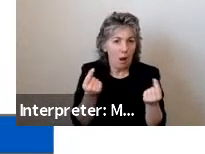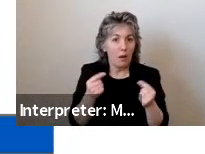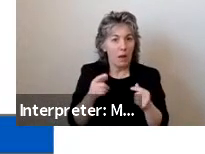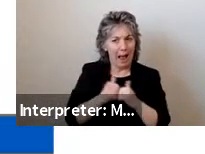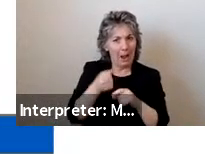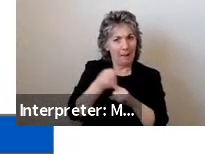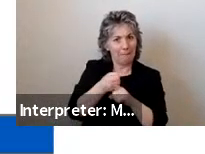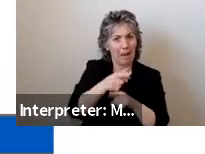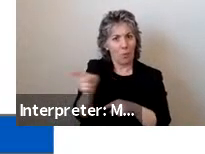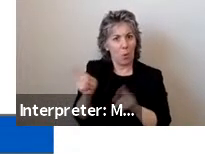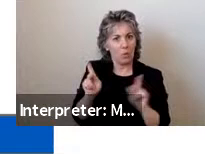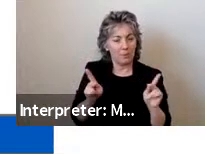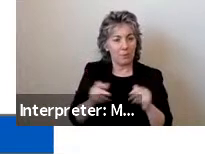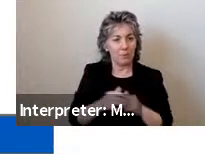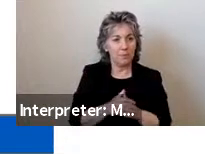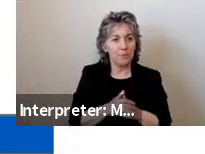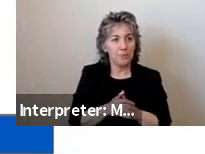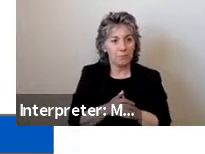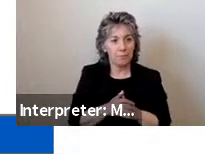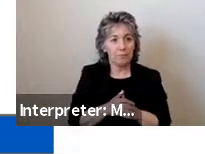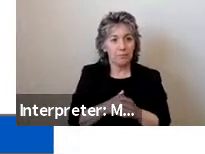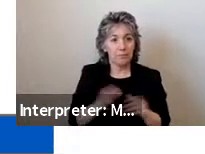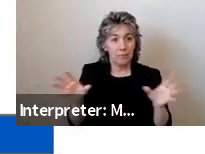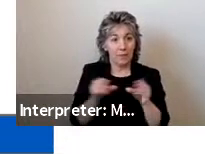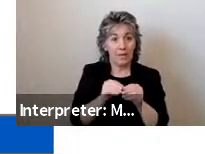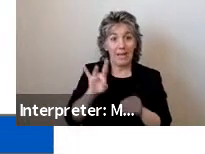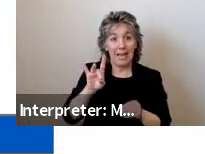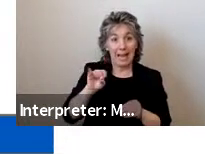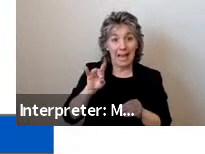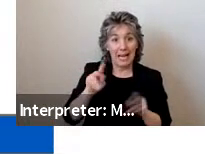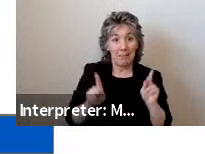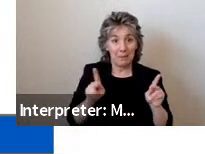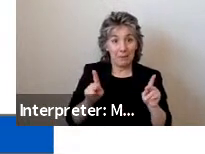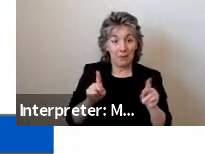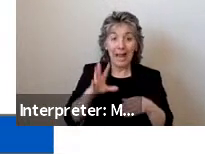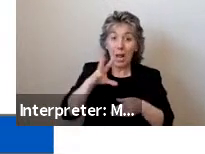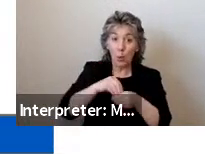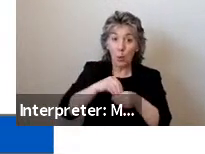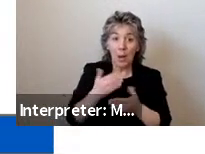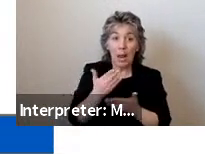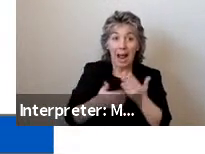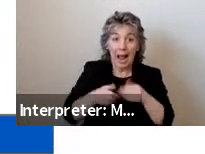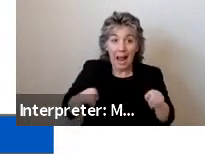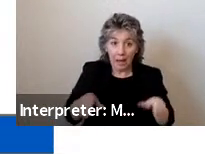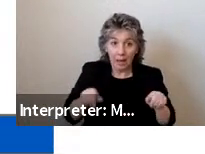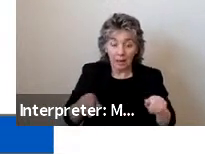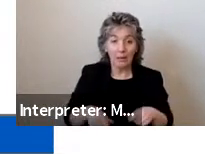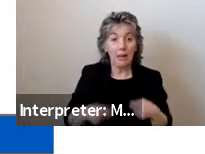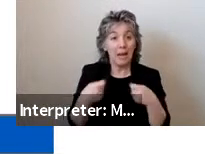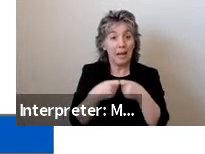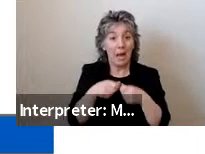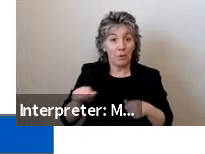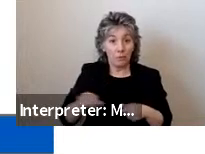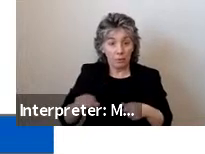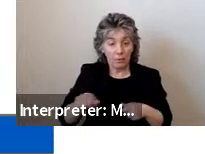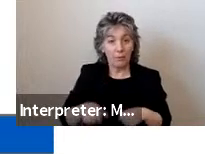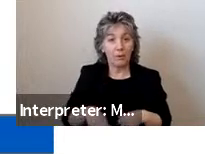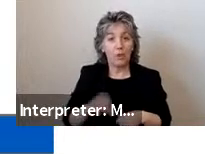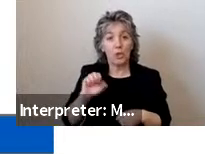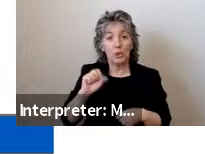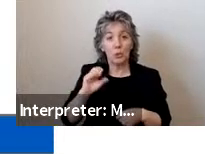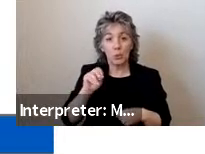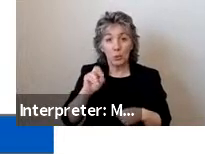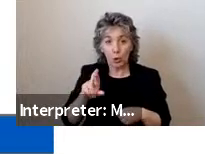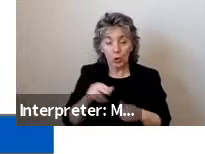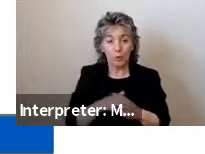A total of 80 adult individuals, including manual wheelchair users, power wheelchair users, scooter users, users